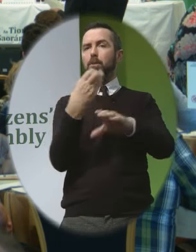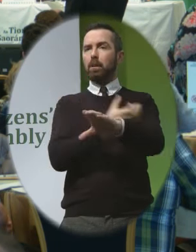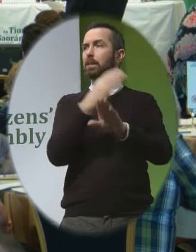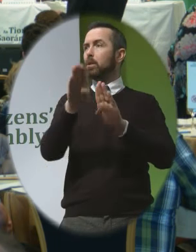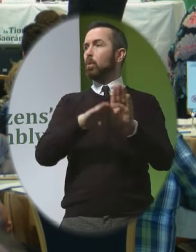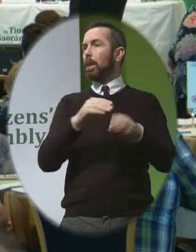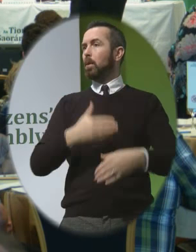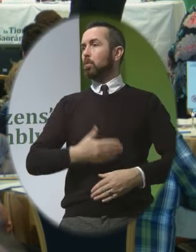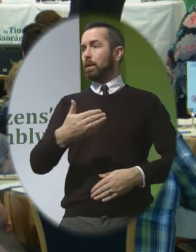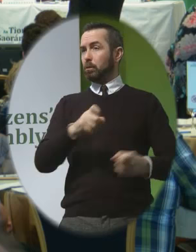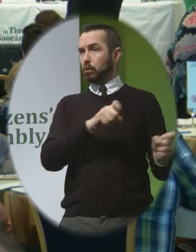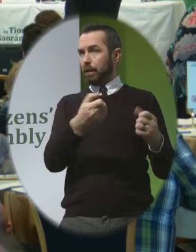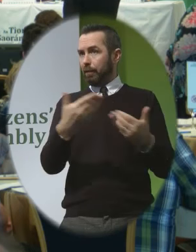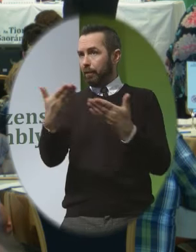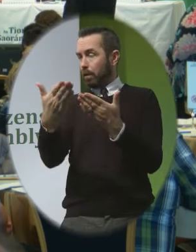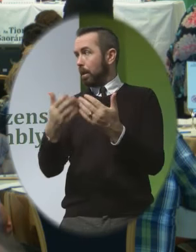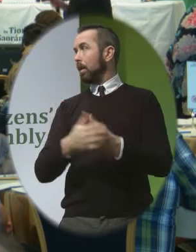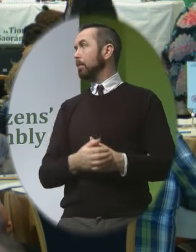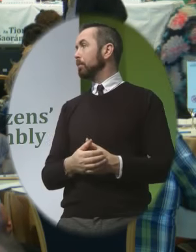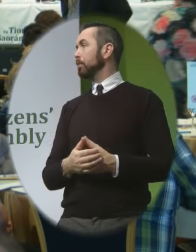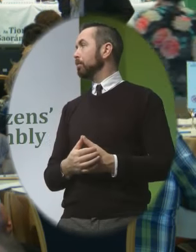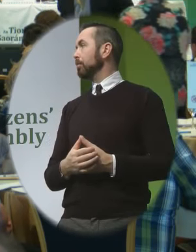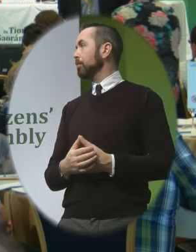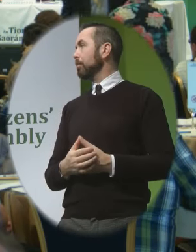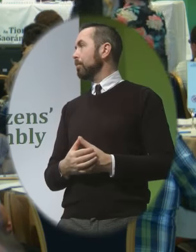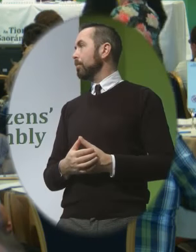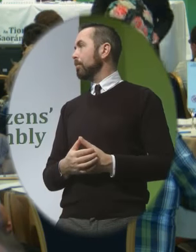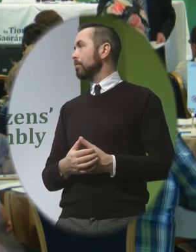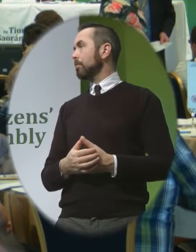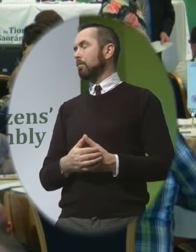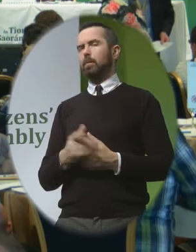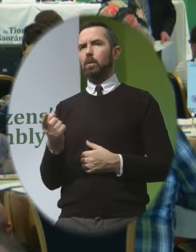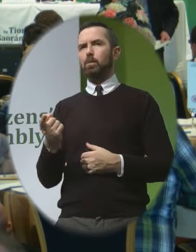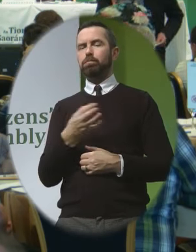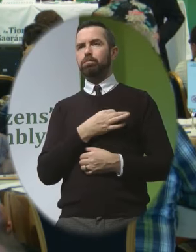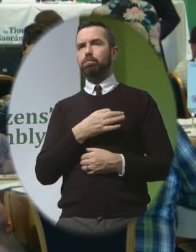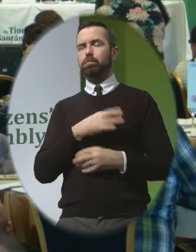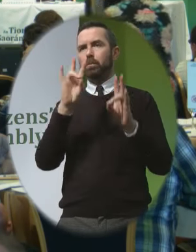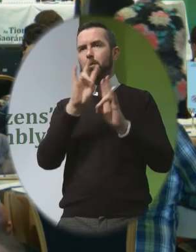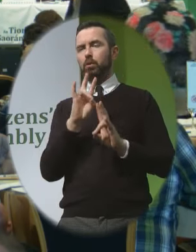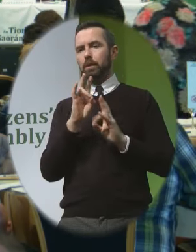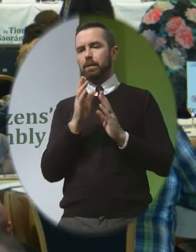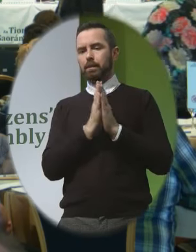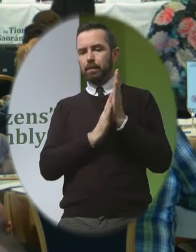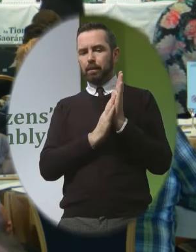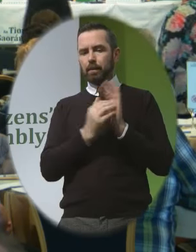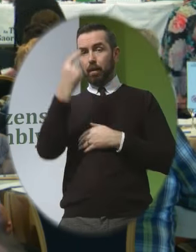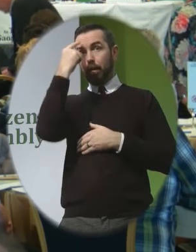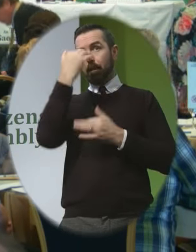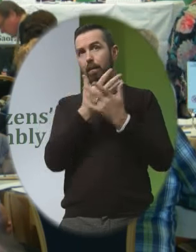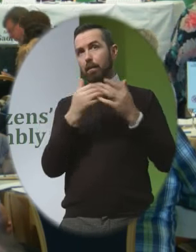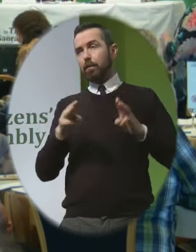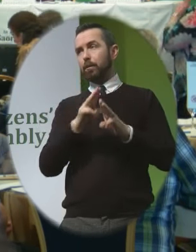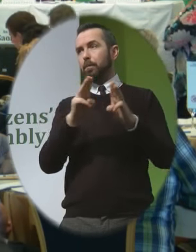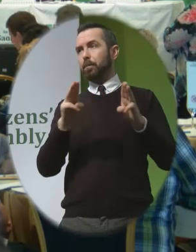pregnancy still be available to them? Thank you Thank you, that's a good question I think it's many people,